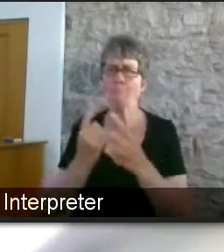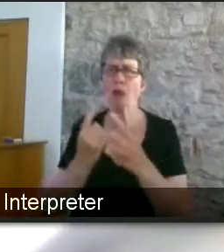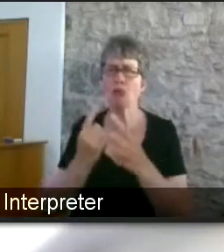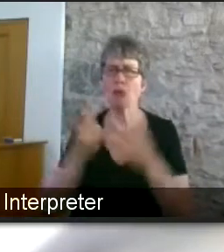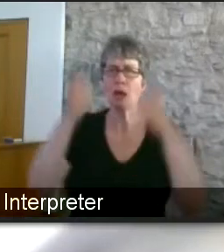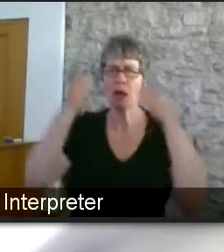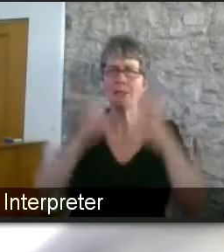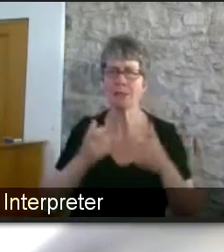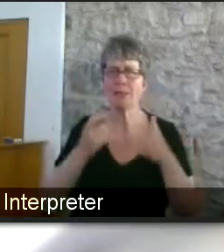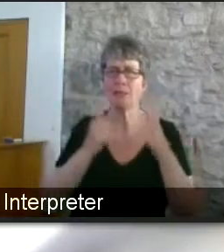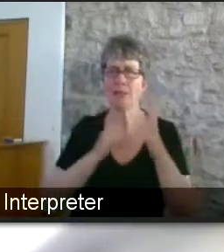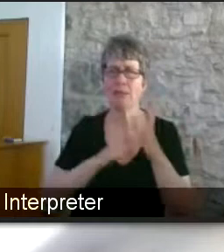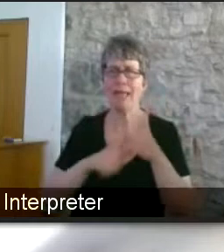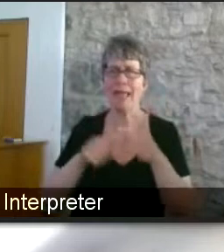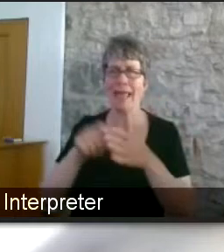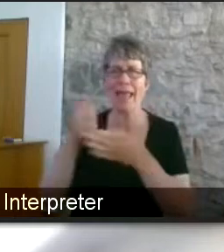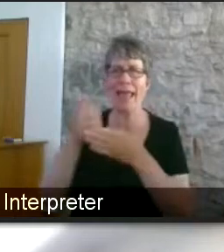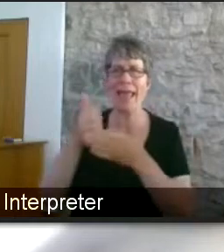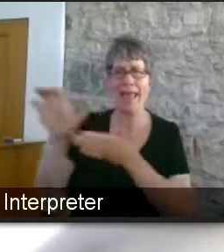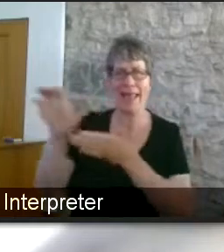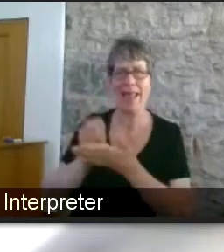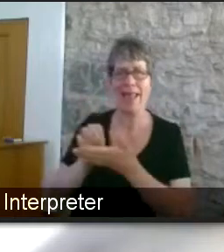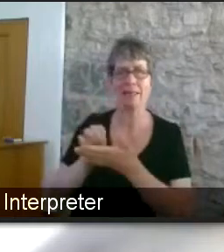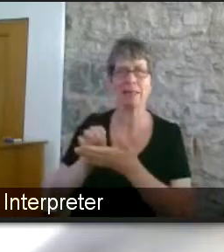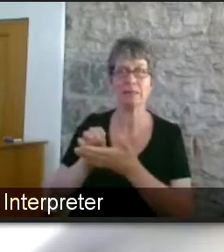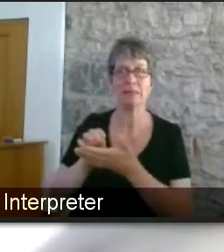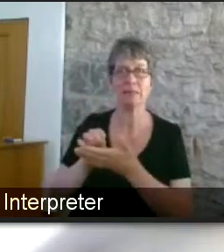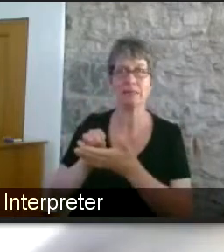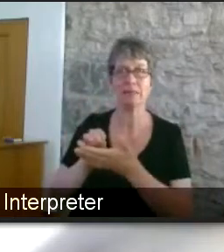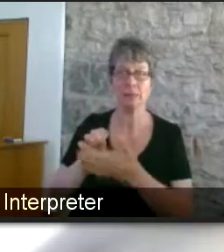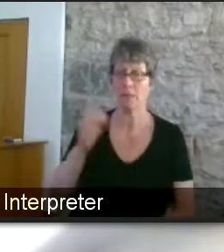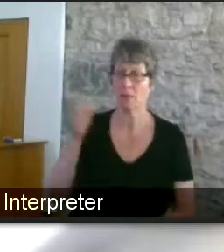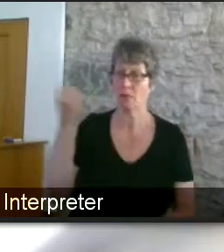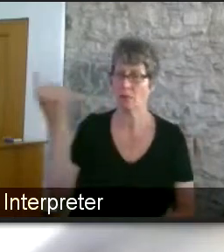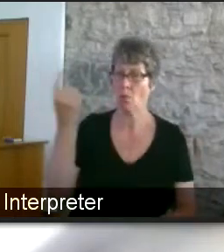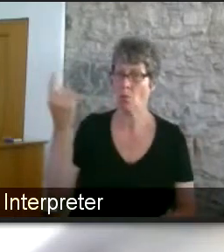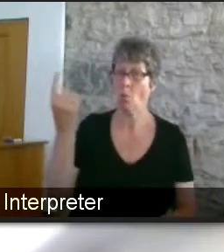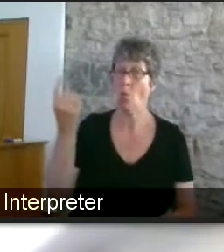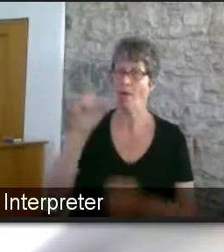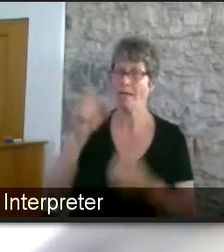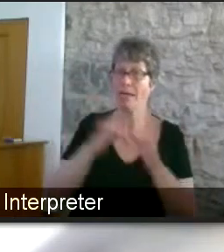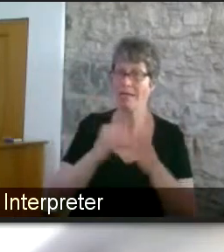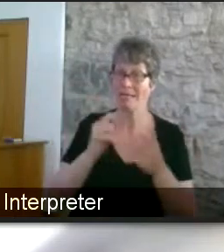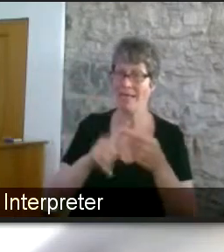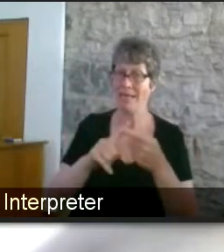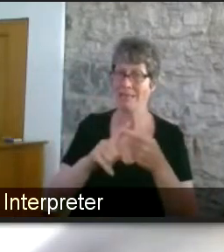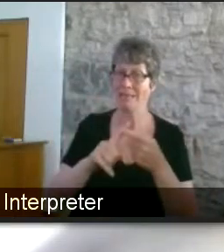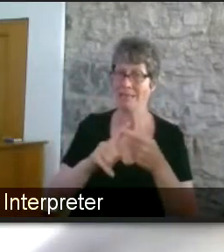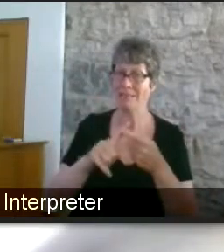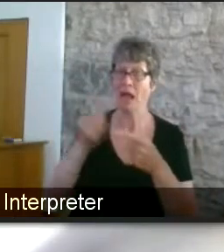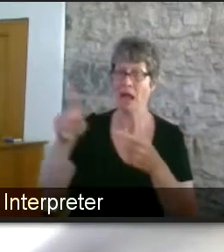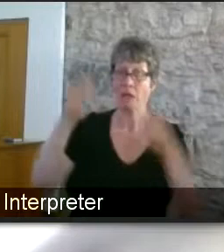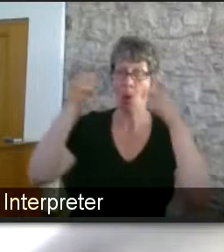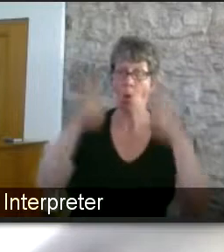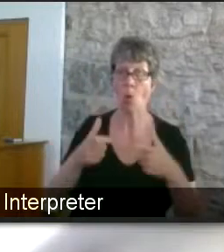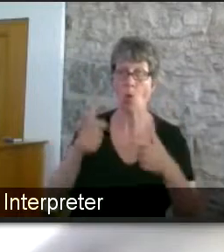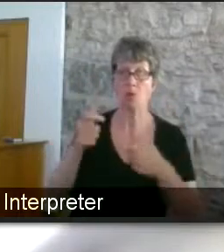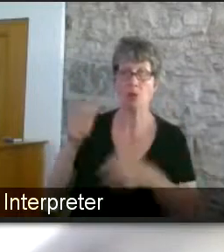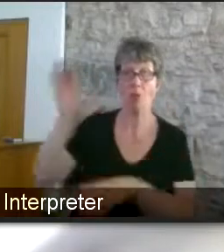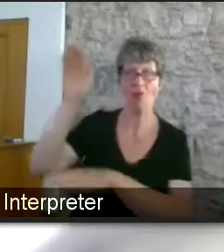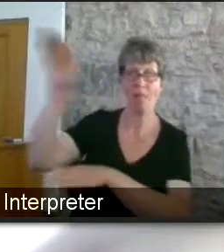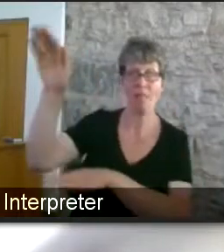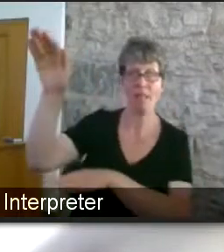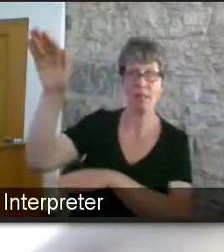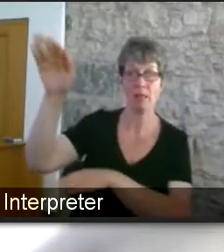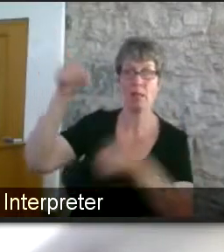years there's many many years since i took actual cases it was in england but i remember taking a case court of appeal equivalent in um